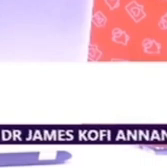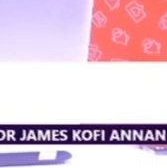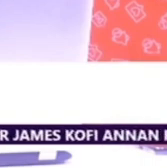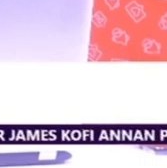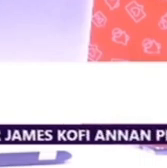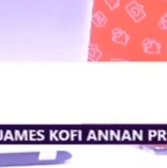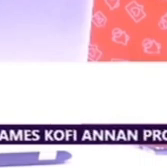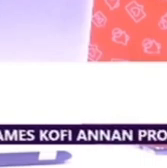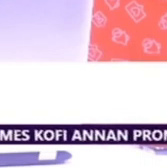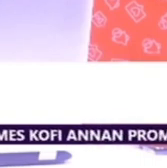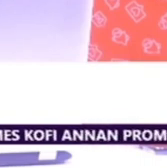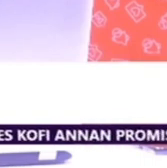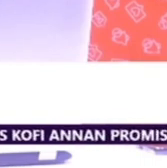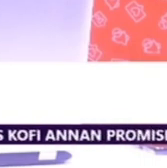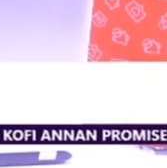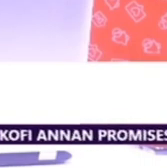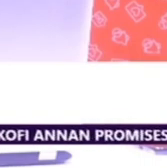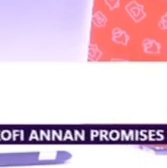And so,